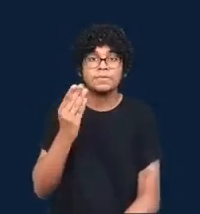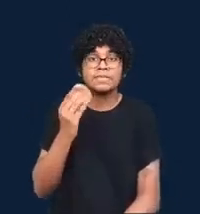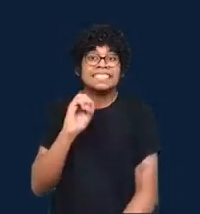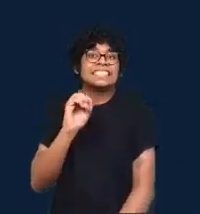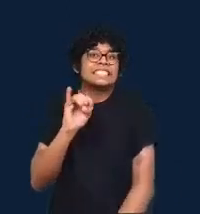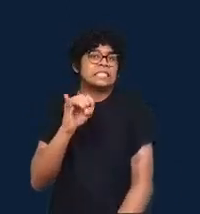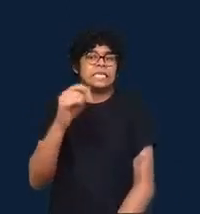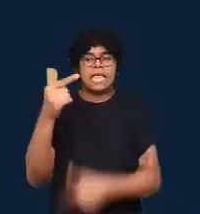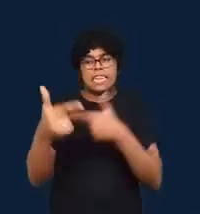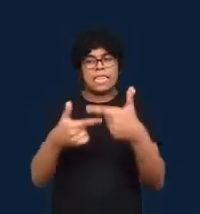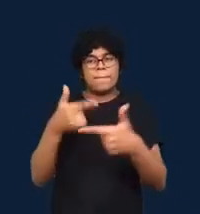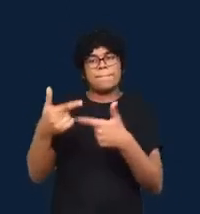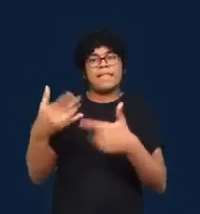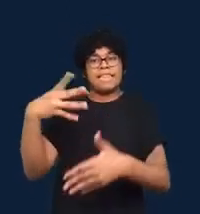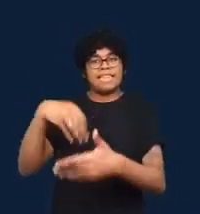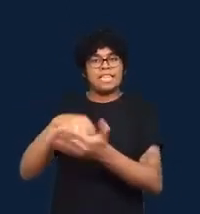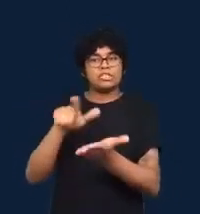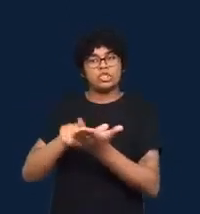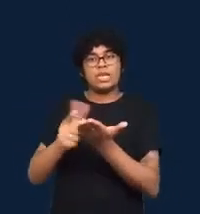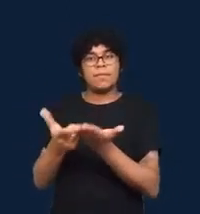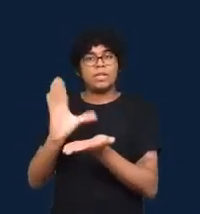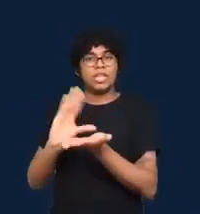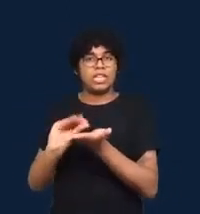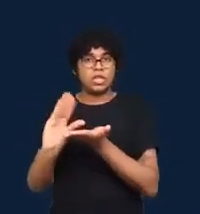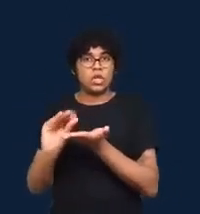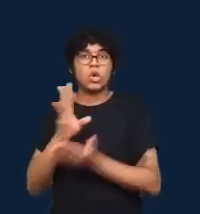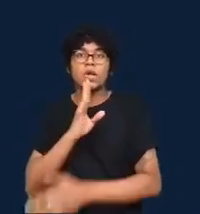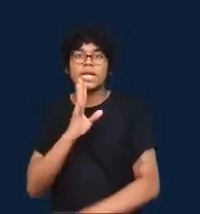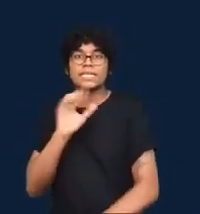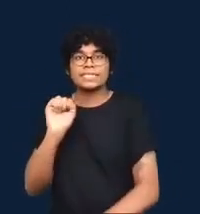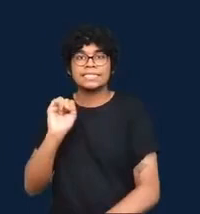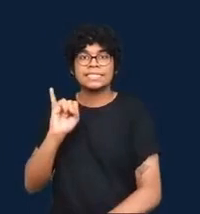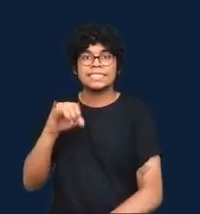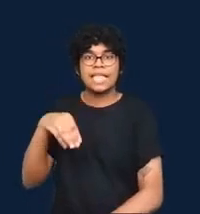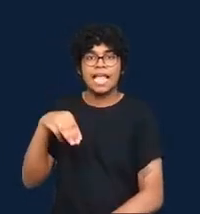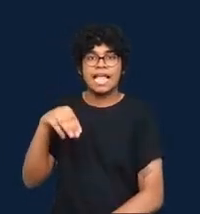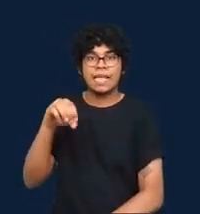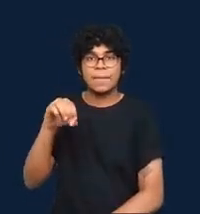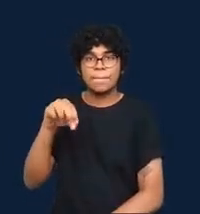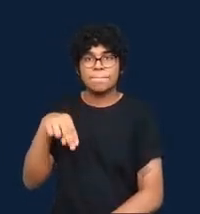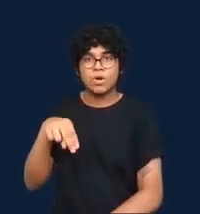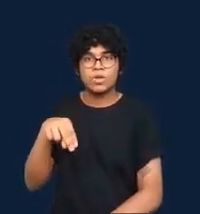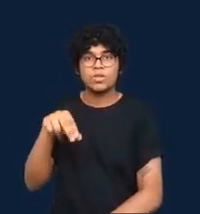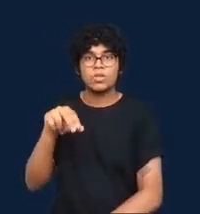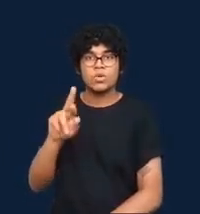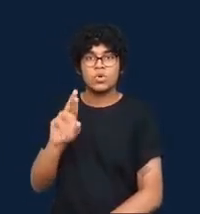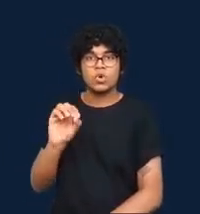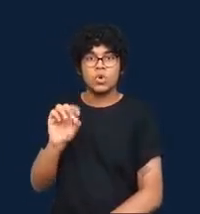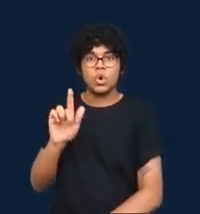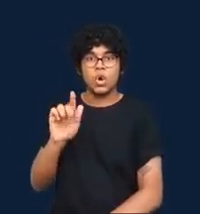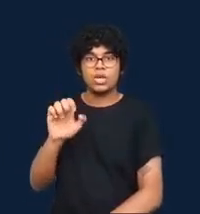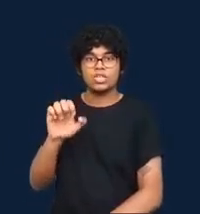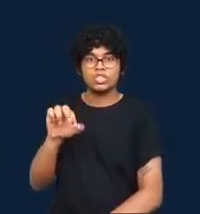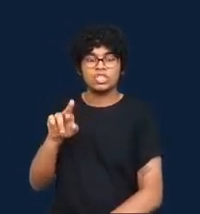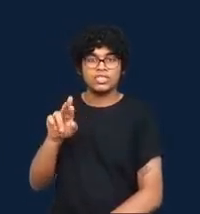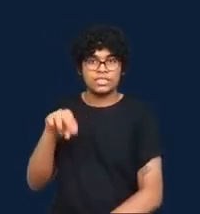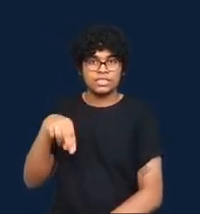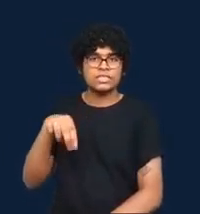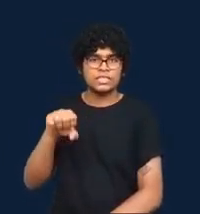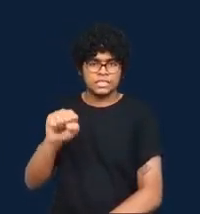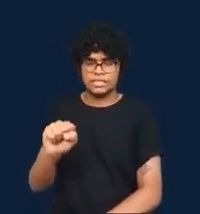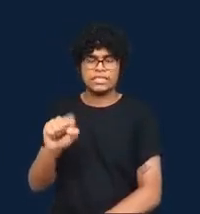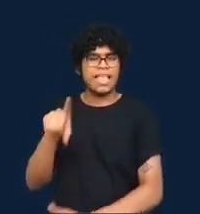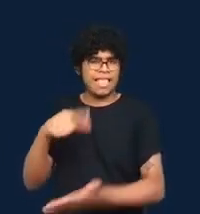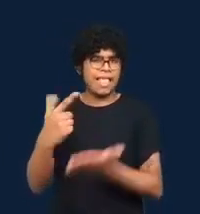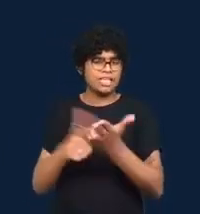know Simon Rogers, the former Guardian data journalist now at the Google News Lab. So Simon has